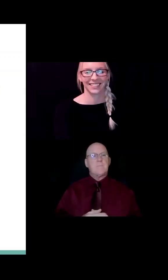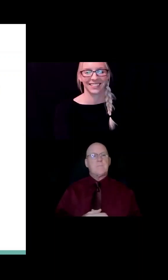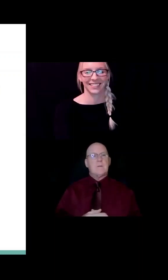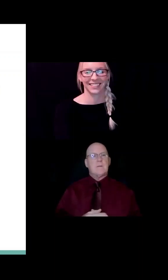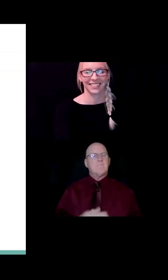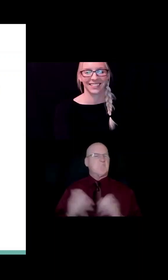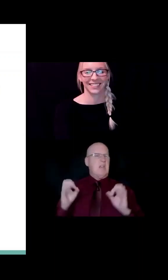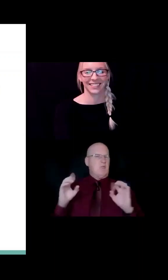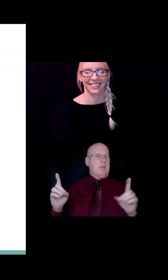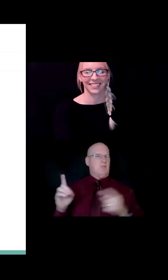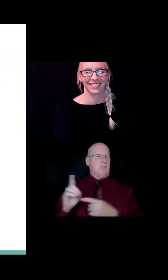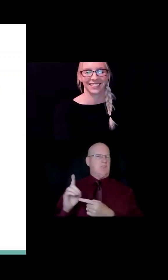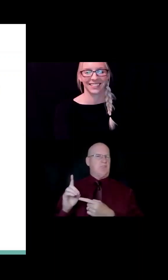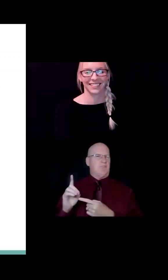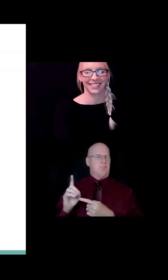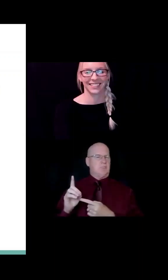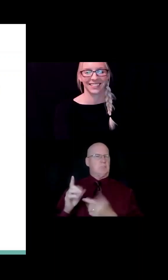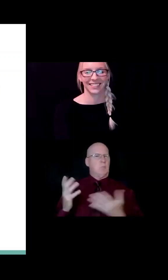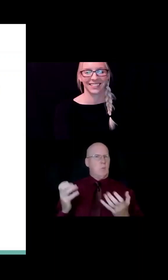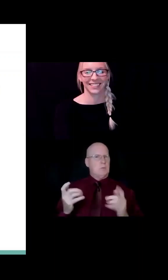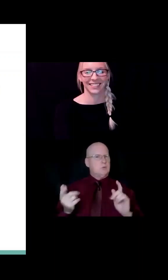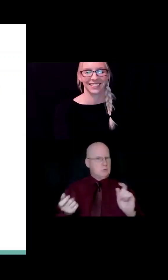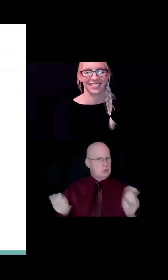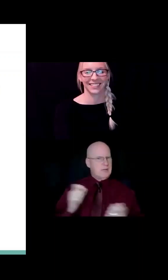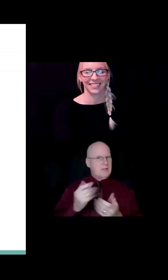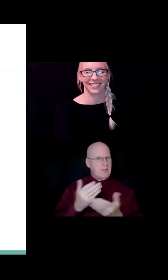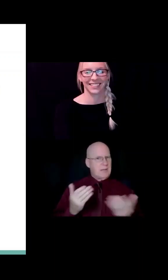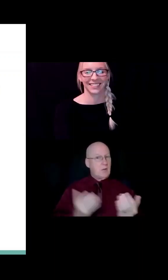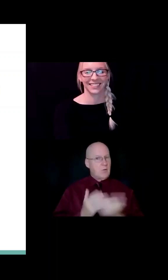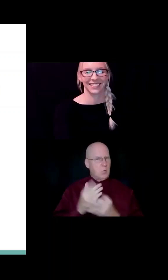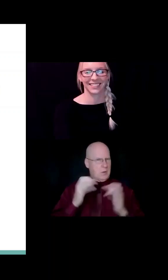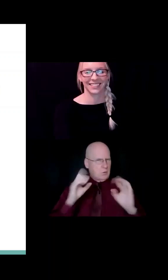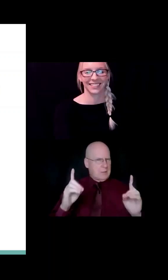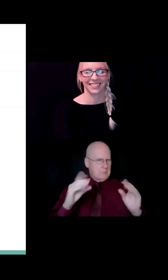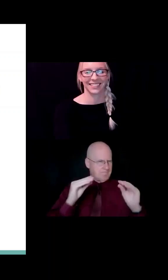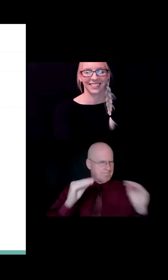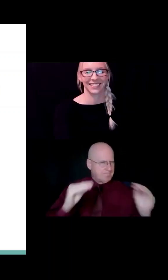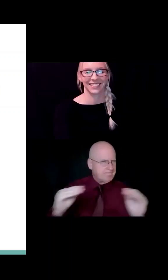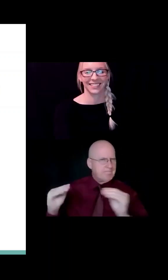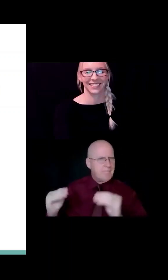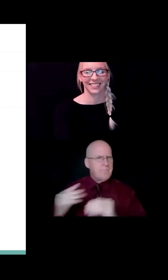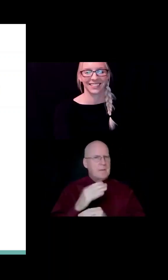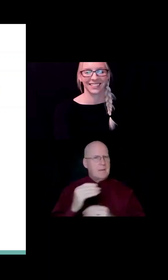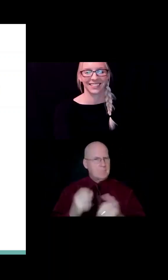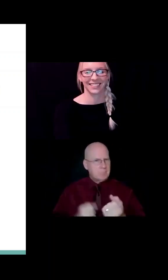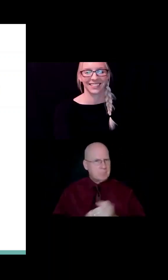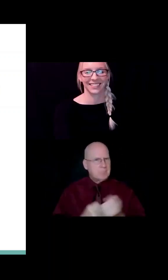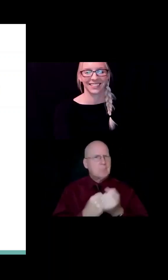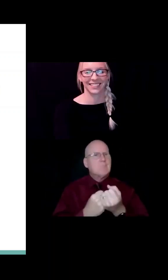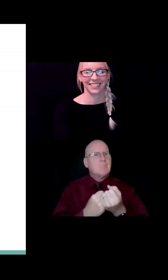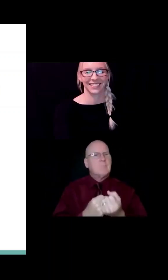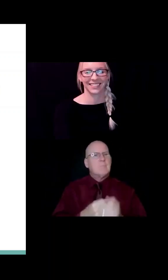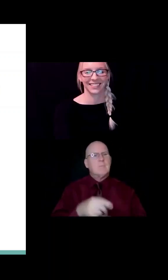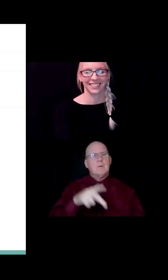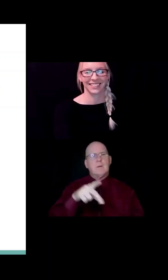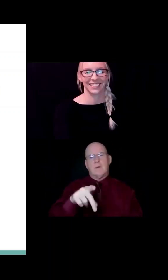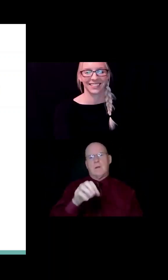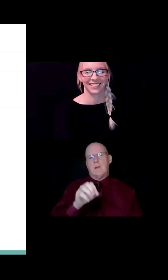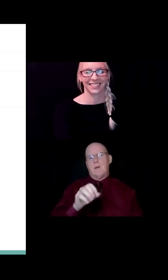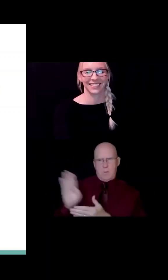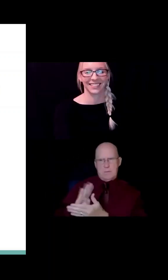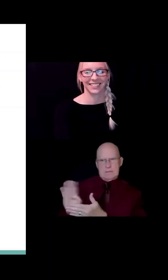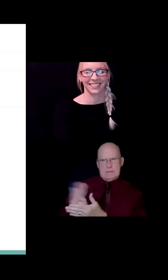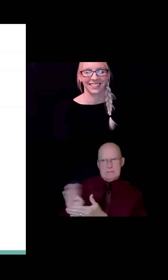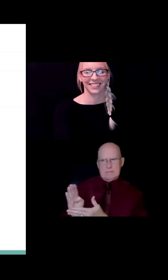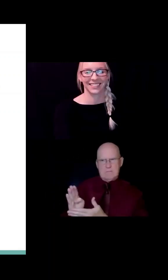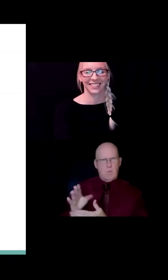education. So, we want to help change these things through education and through overall bolstering of pollinator habitats and sustainable practices.